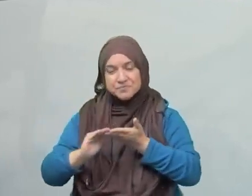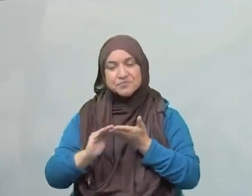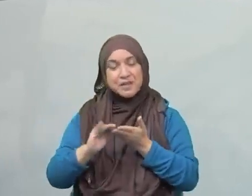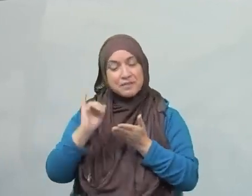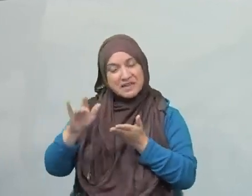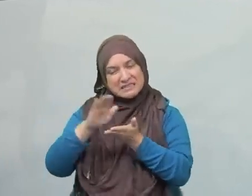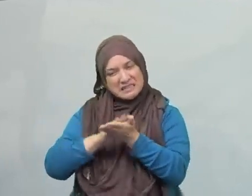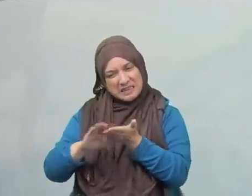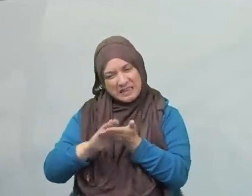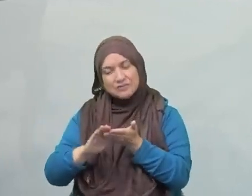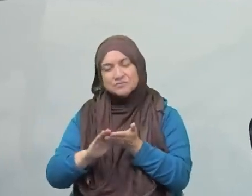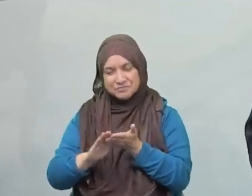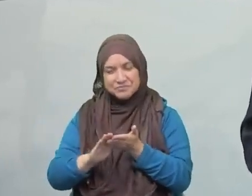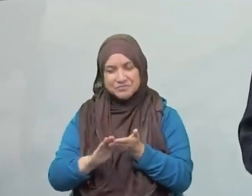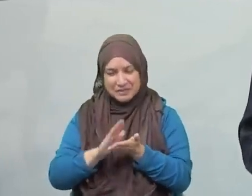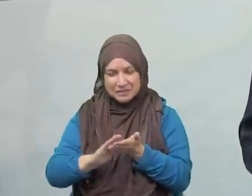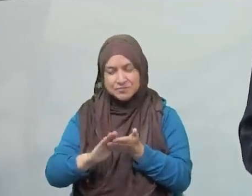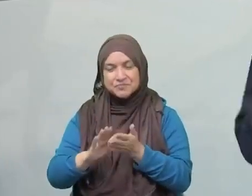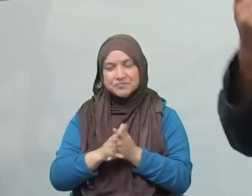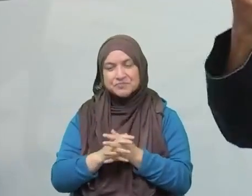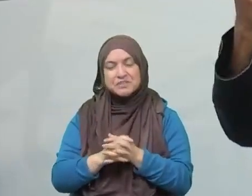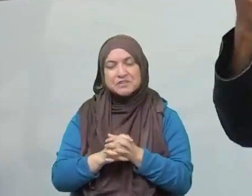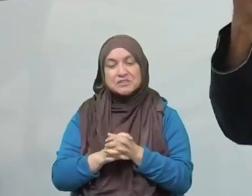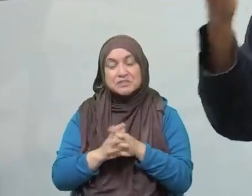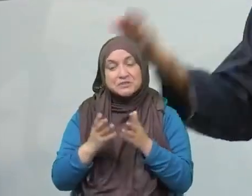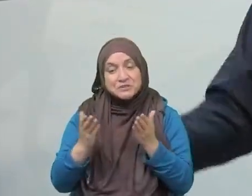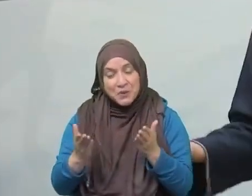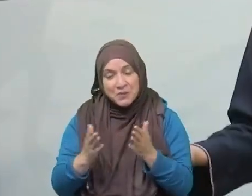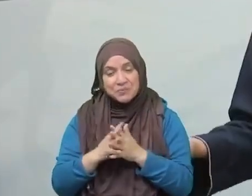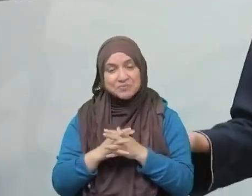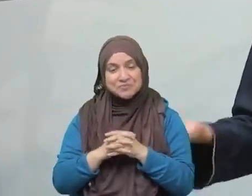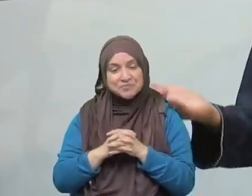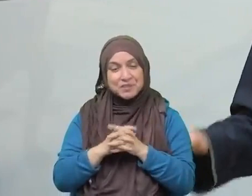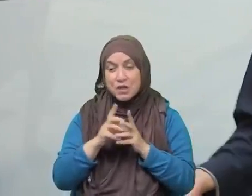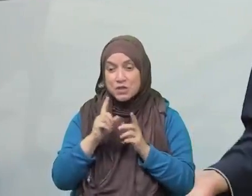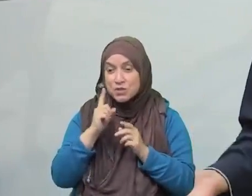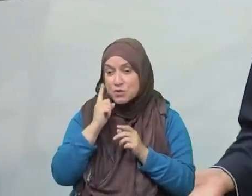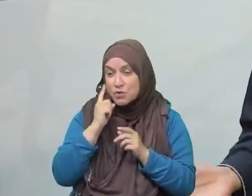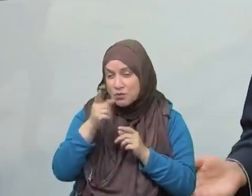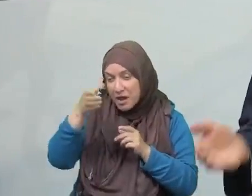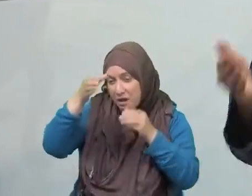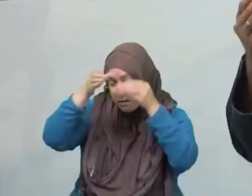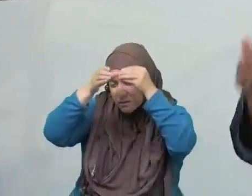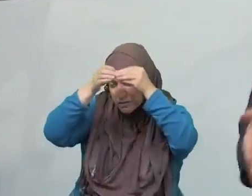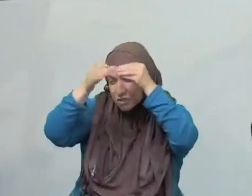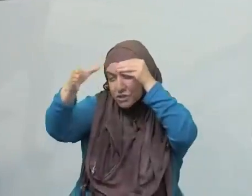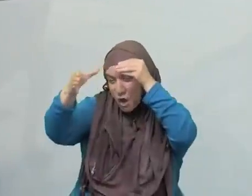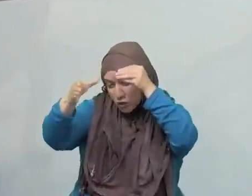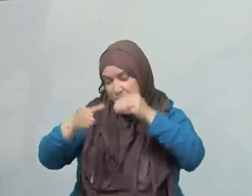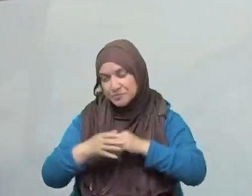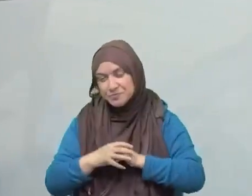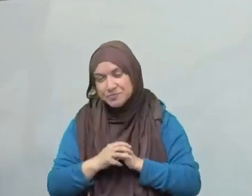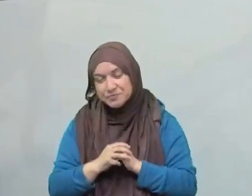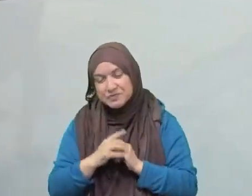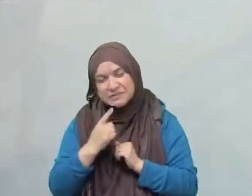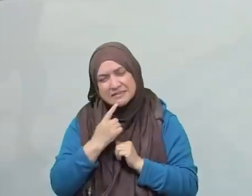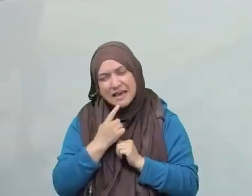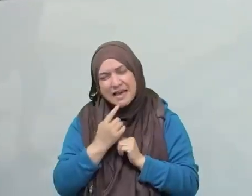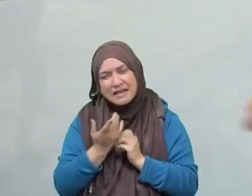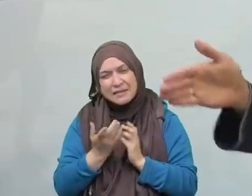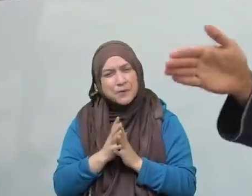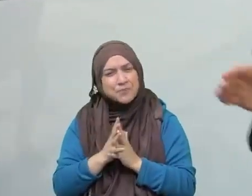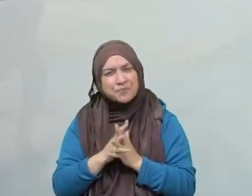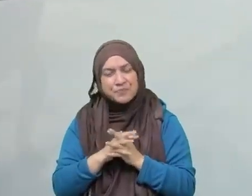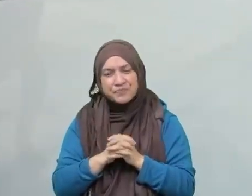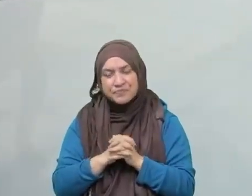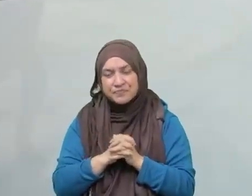Where, as the Imam Az-Zuhri rahimahullah narrates, one subhanAllah in Ramadan is a thousand times subhanAllah